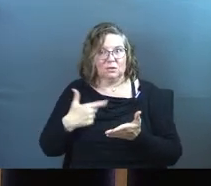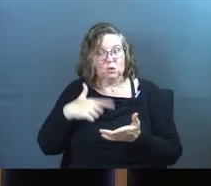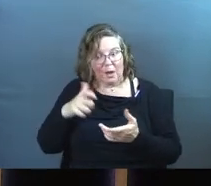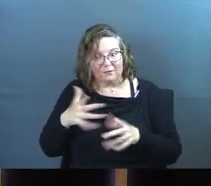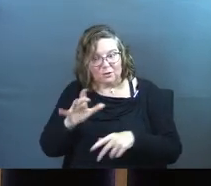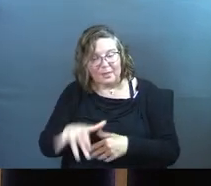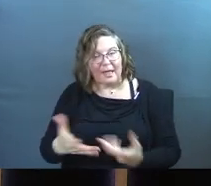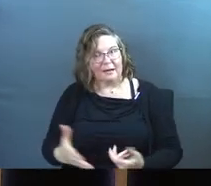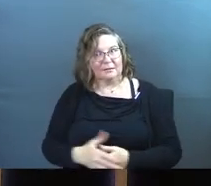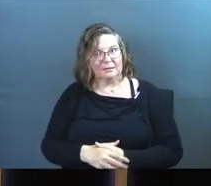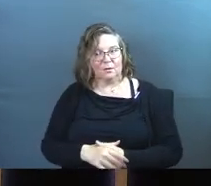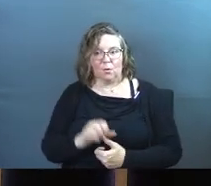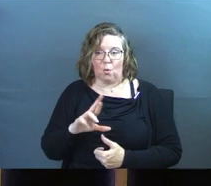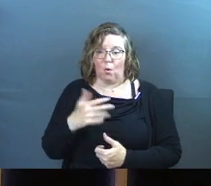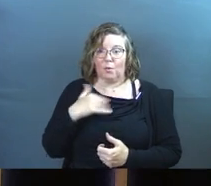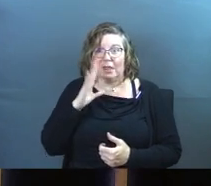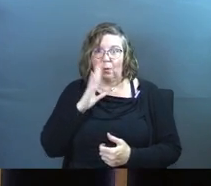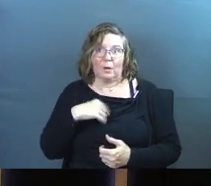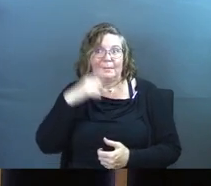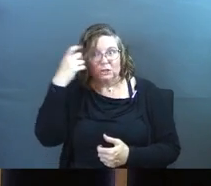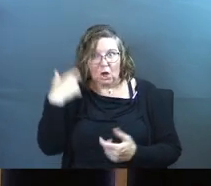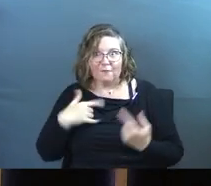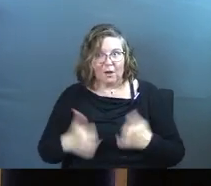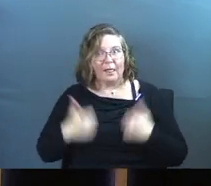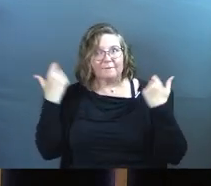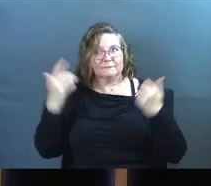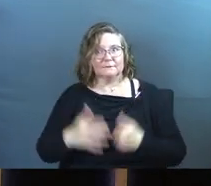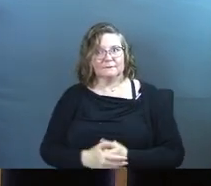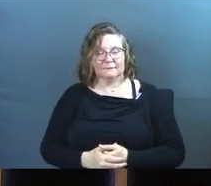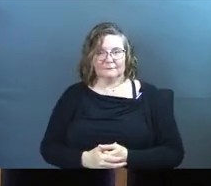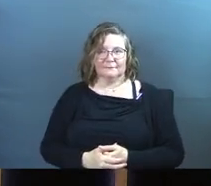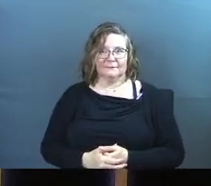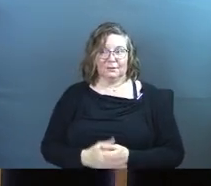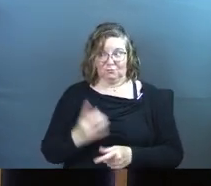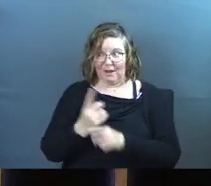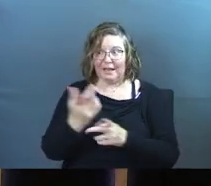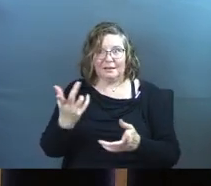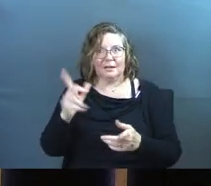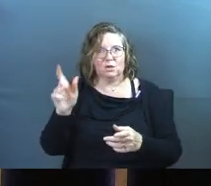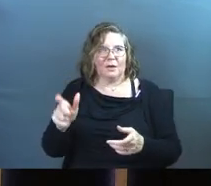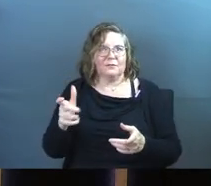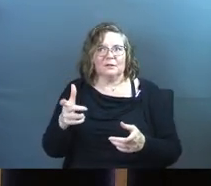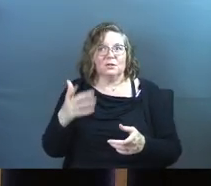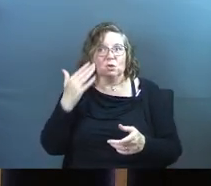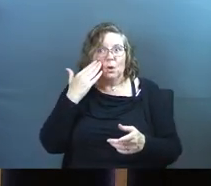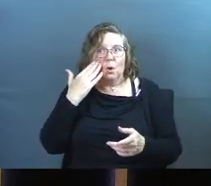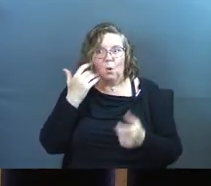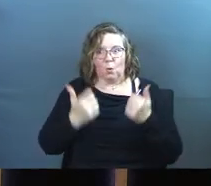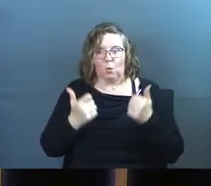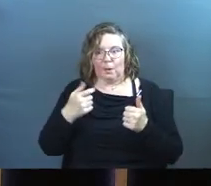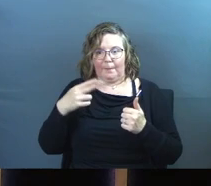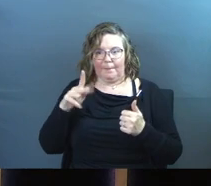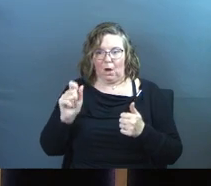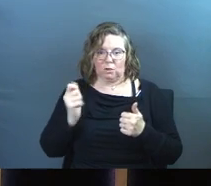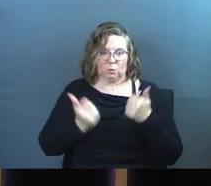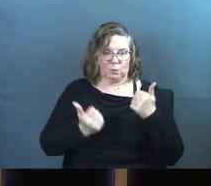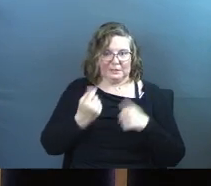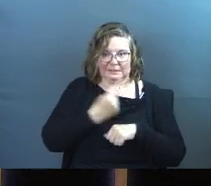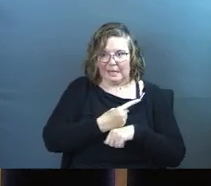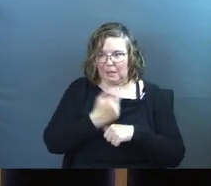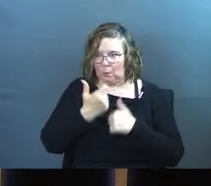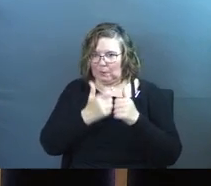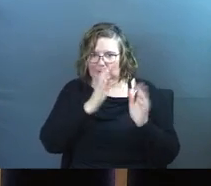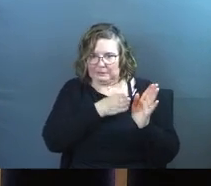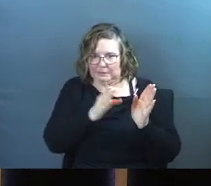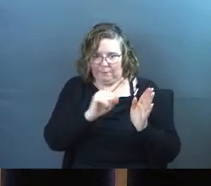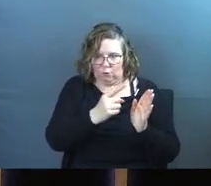to do that. Or they're going to be scarred for life. Right? And you got to know which parks you're going to go to in